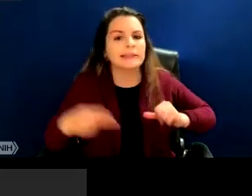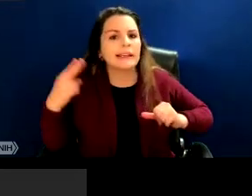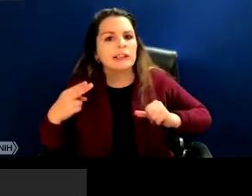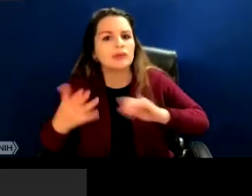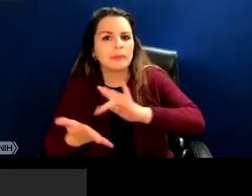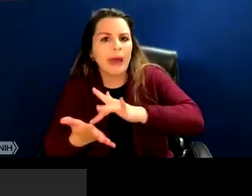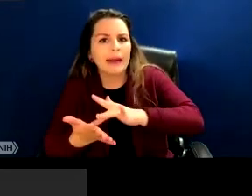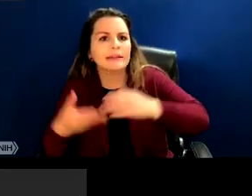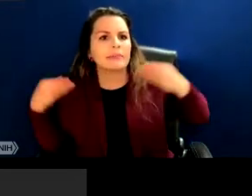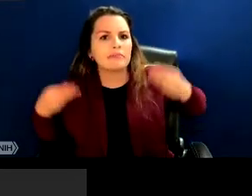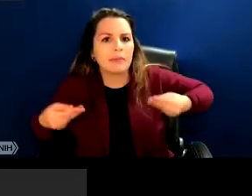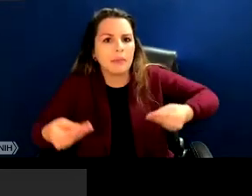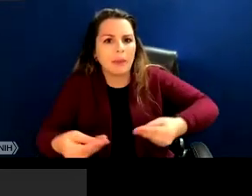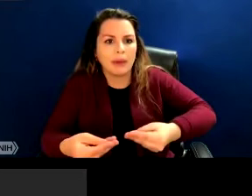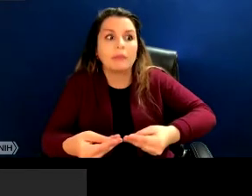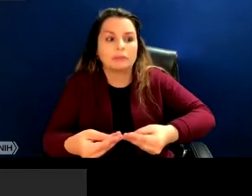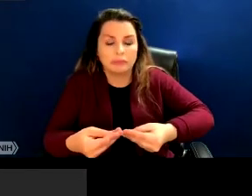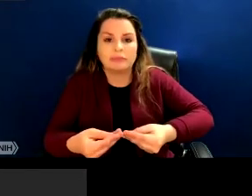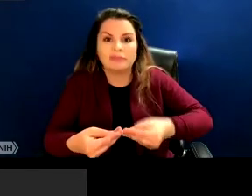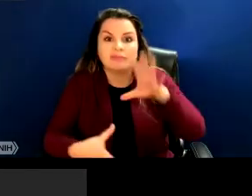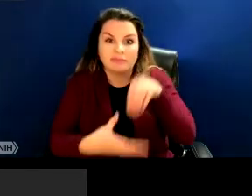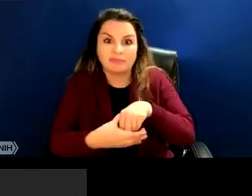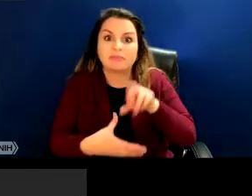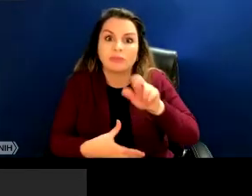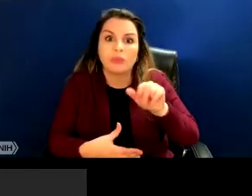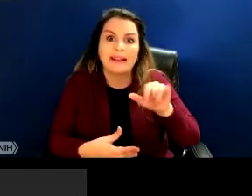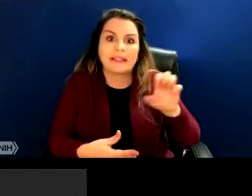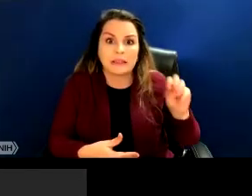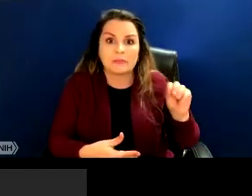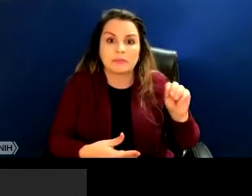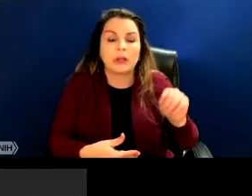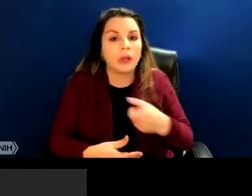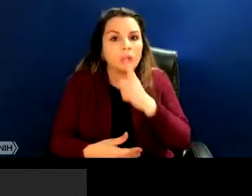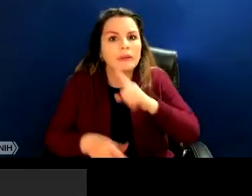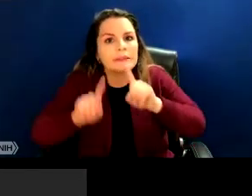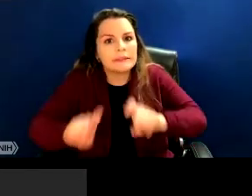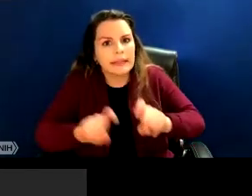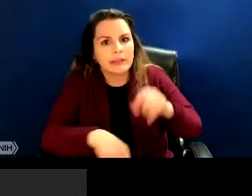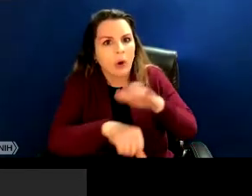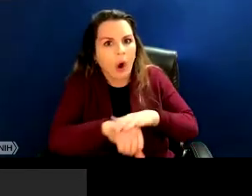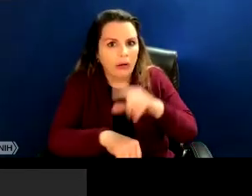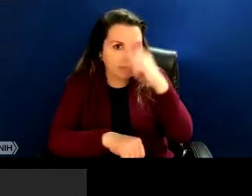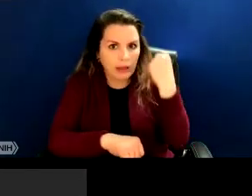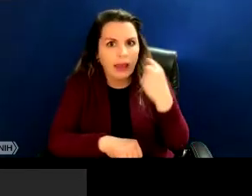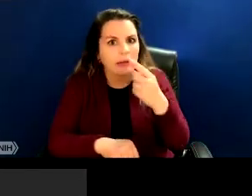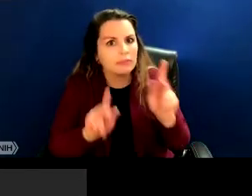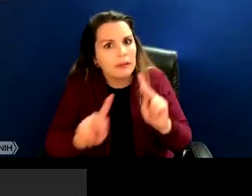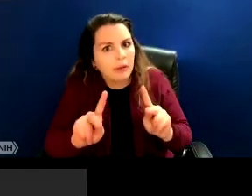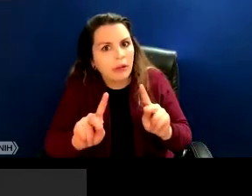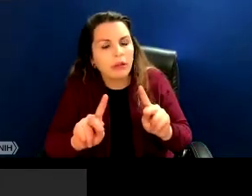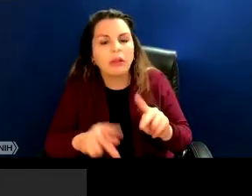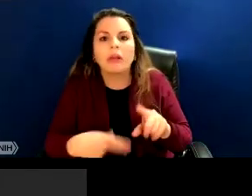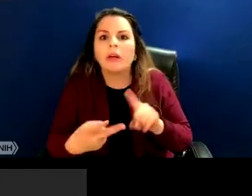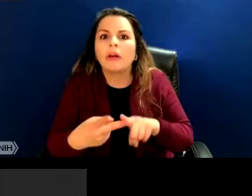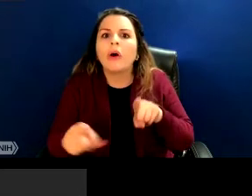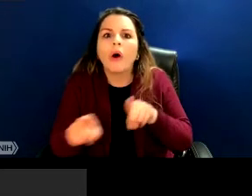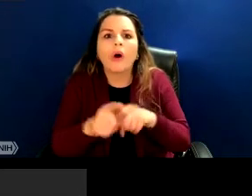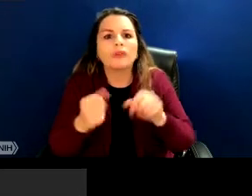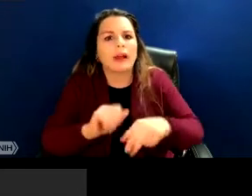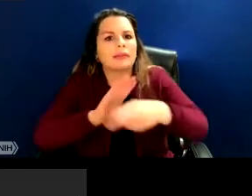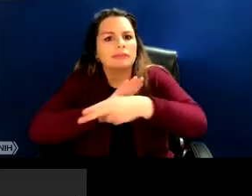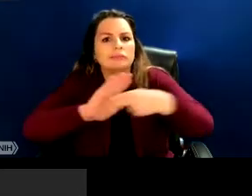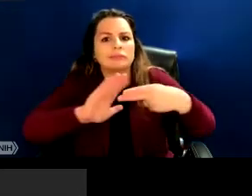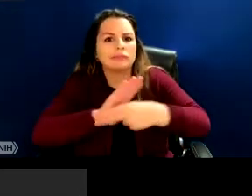is also a history of not just experimentation, but of classifying